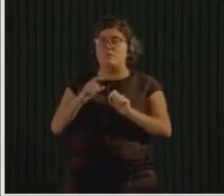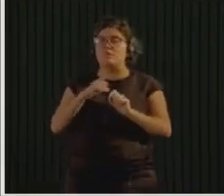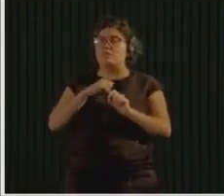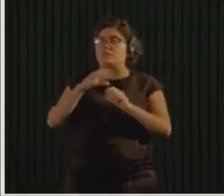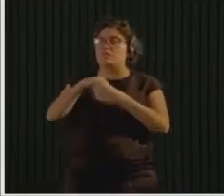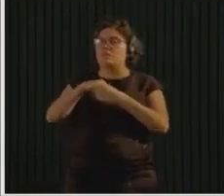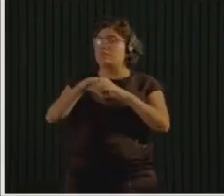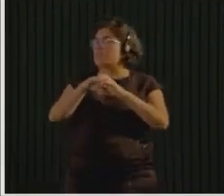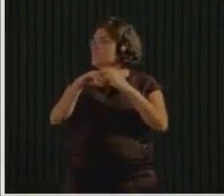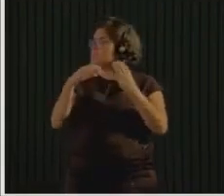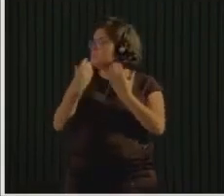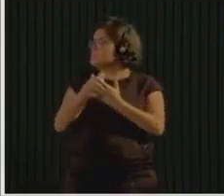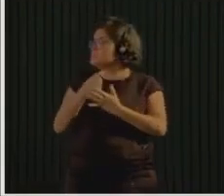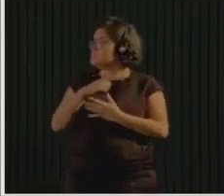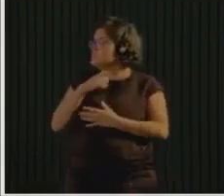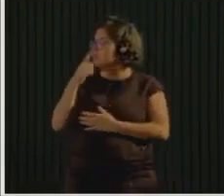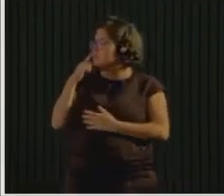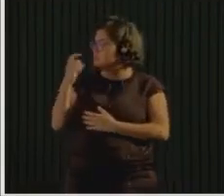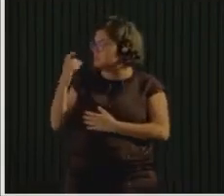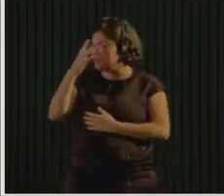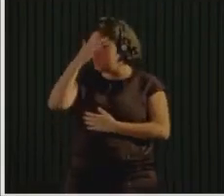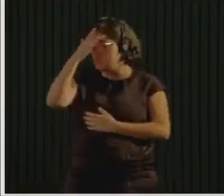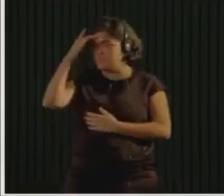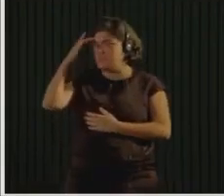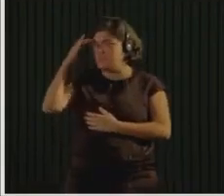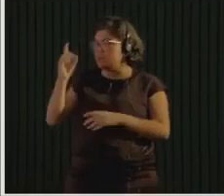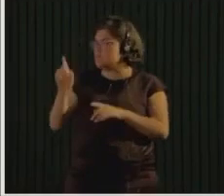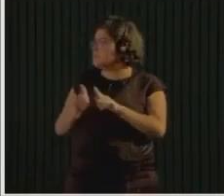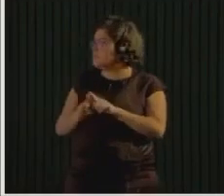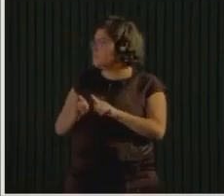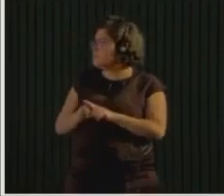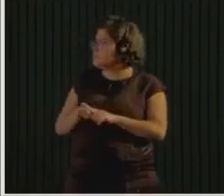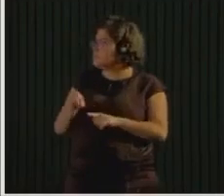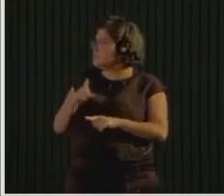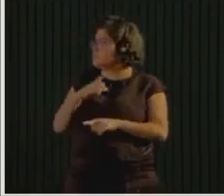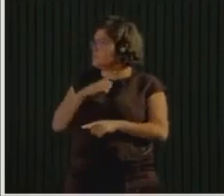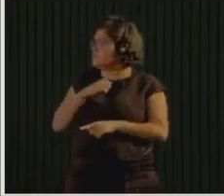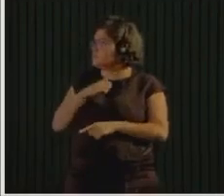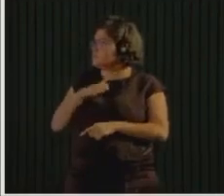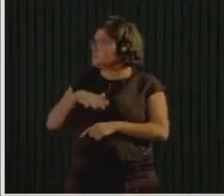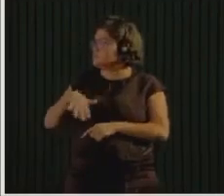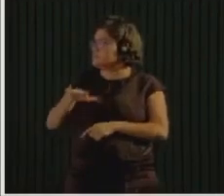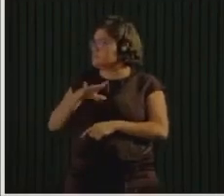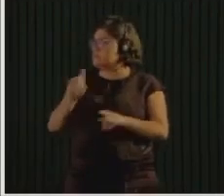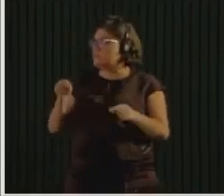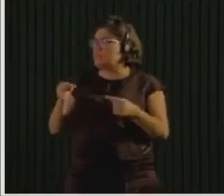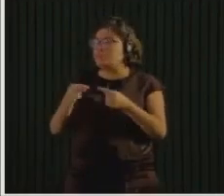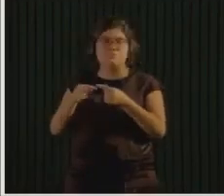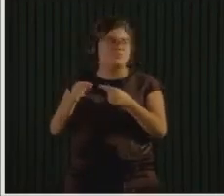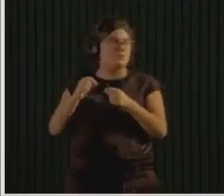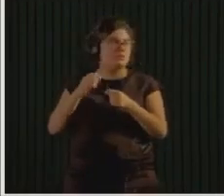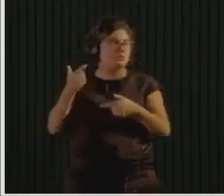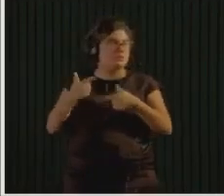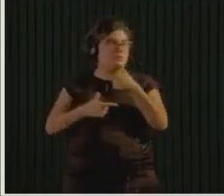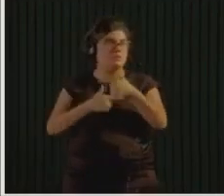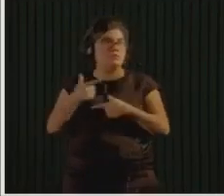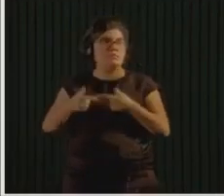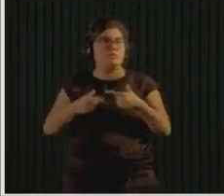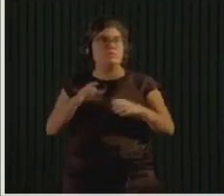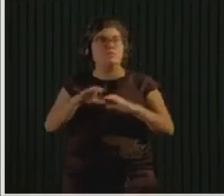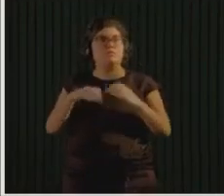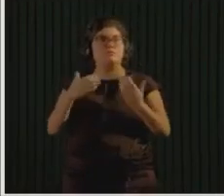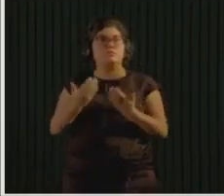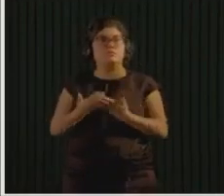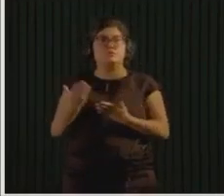Zero Waste is all about involving the community. At that time, we campaigned for Zero Waste, promoted jobs